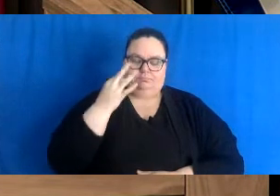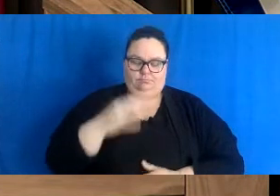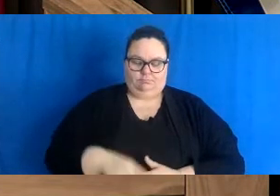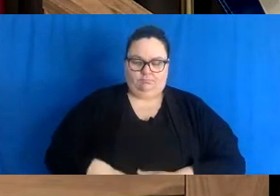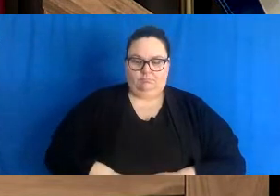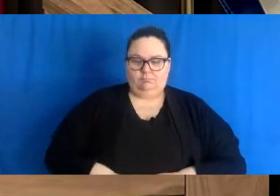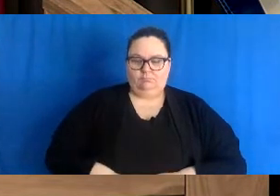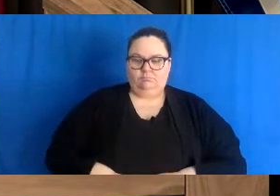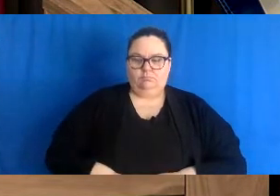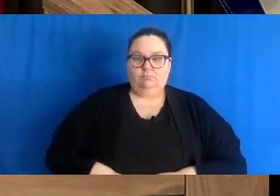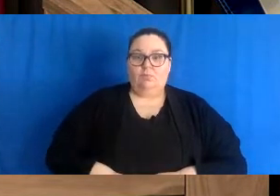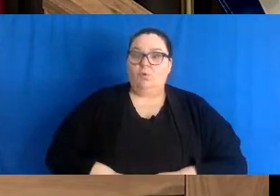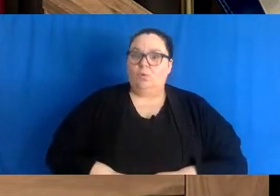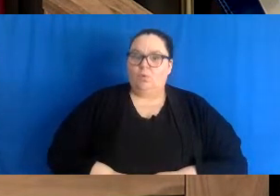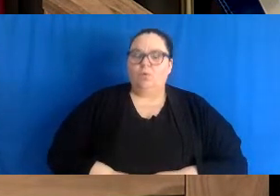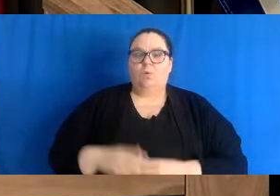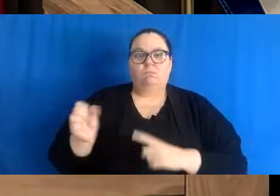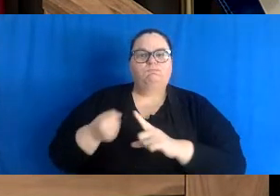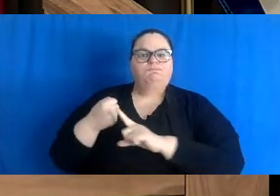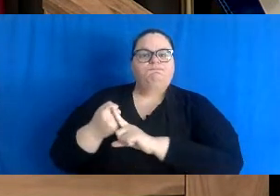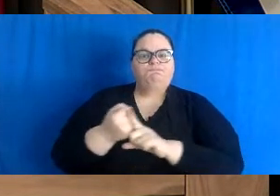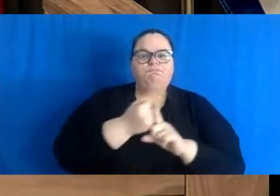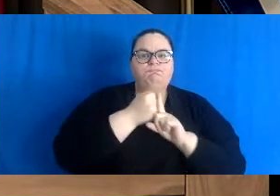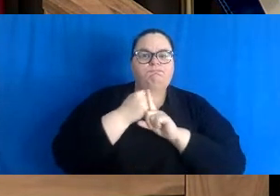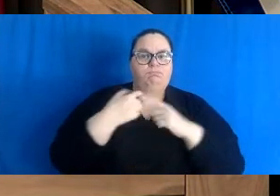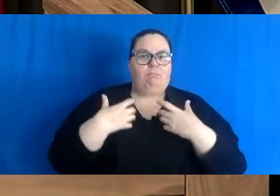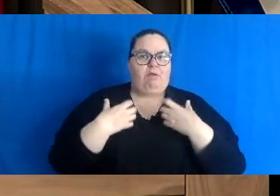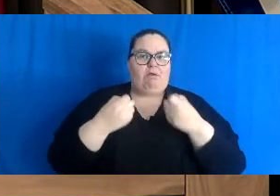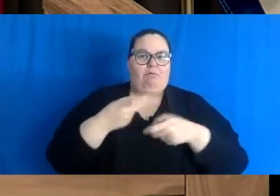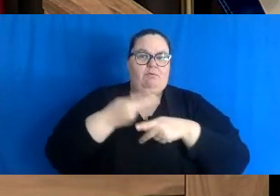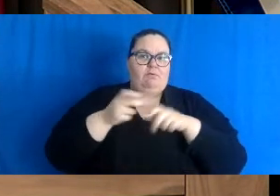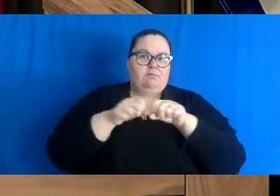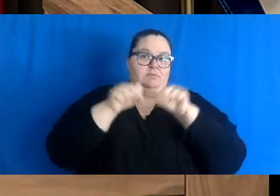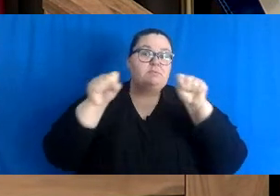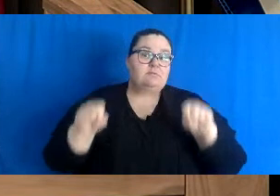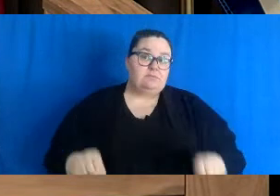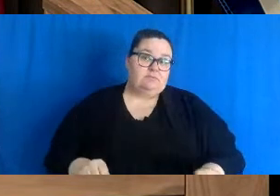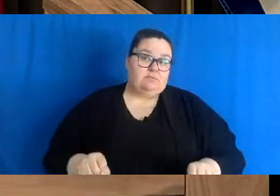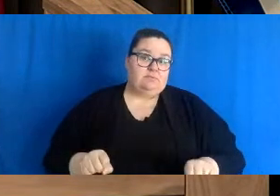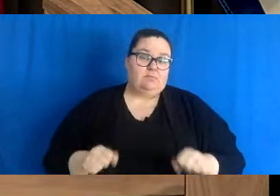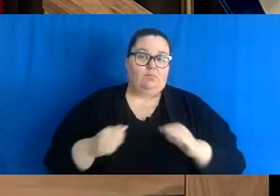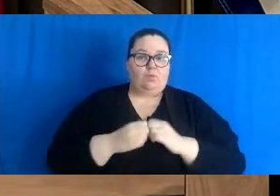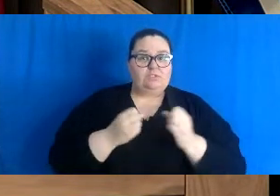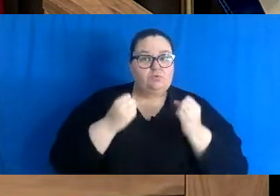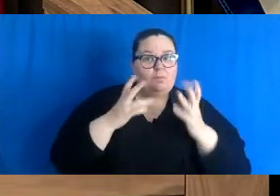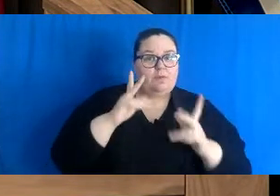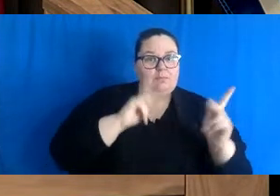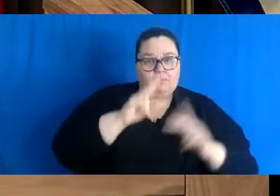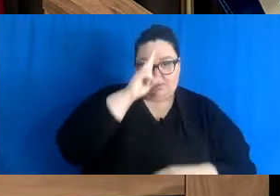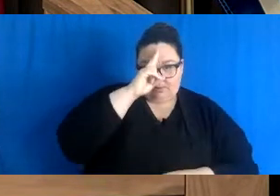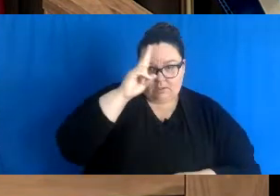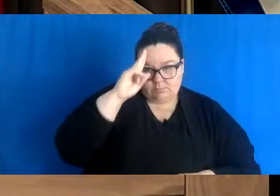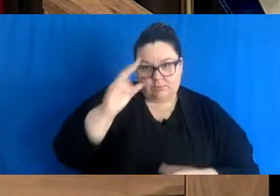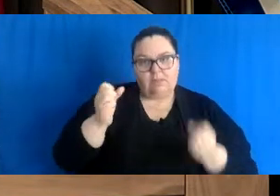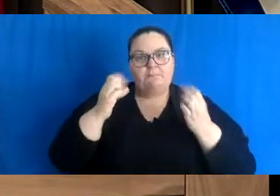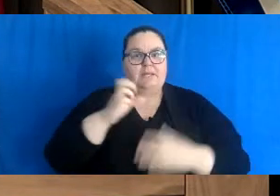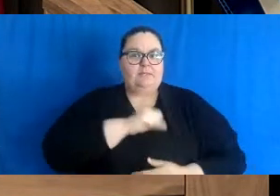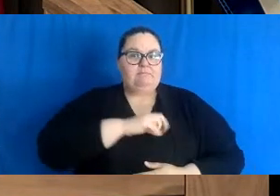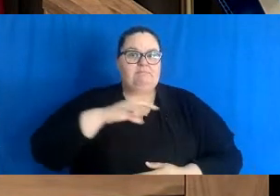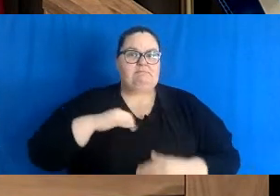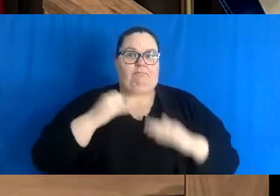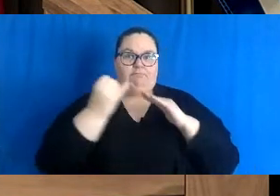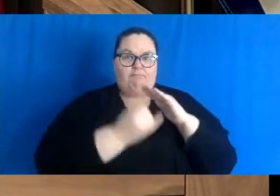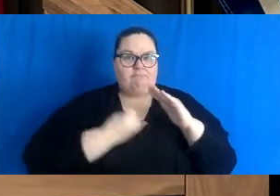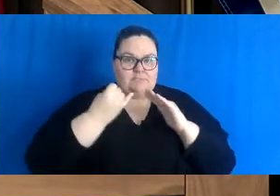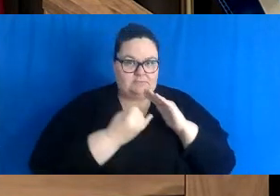This has a great impact on our healthcare system for the people with COVID, and